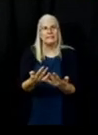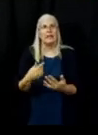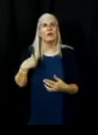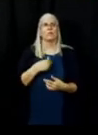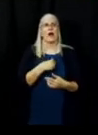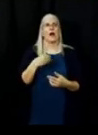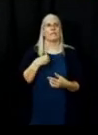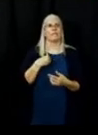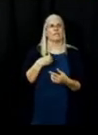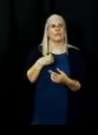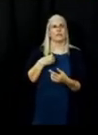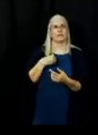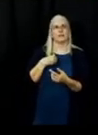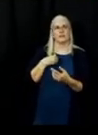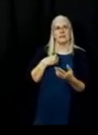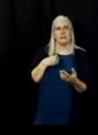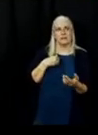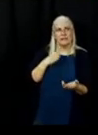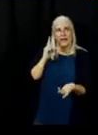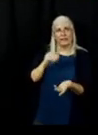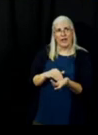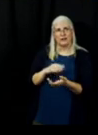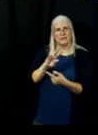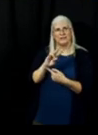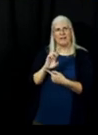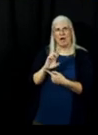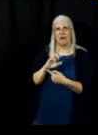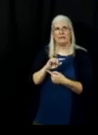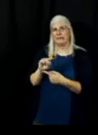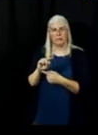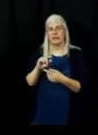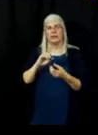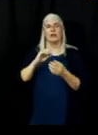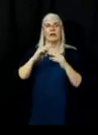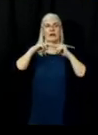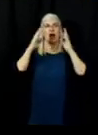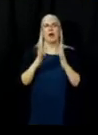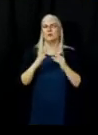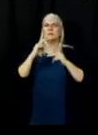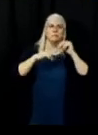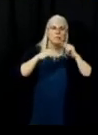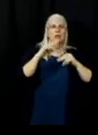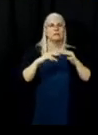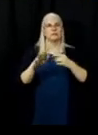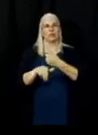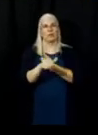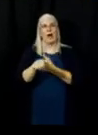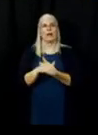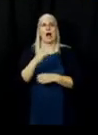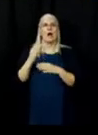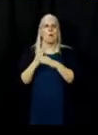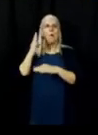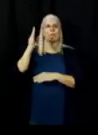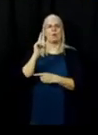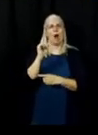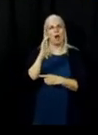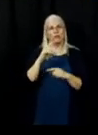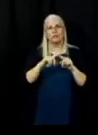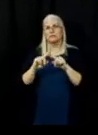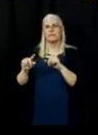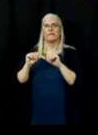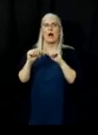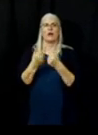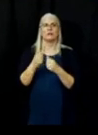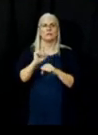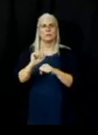remain threatened and we have an estimate of 16,000 residents evacuated. We have over 100 agencies cooperating together to fight the